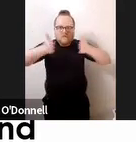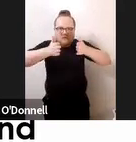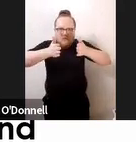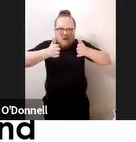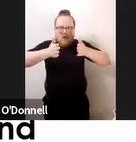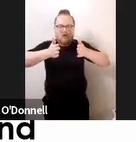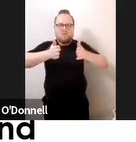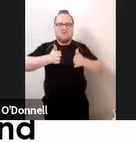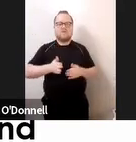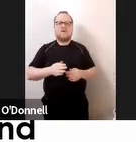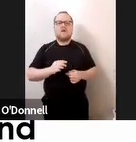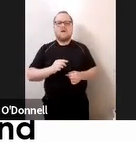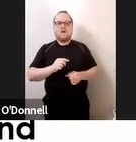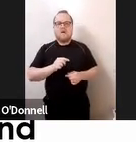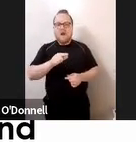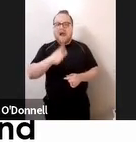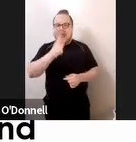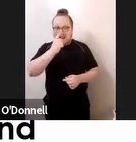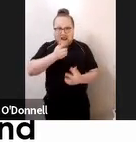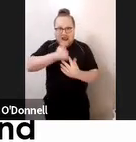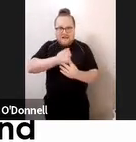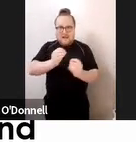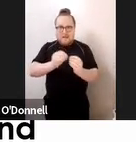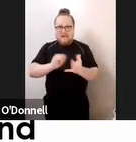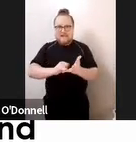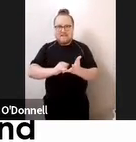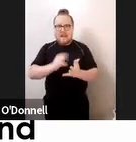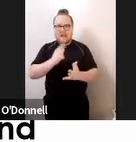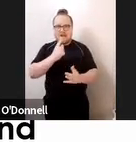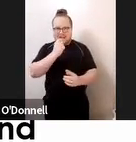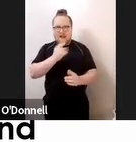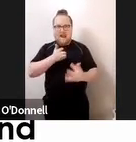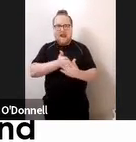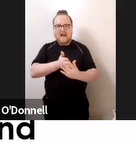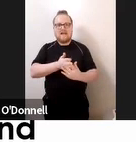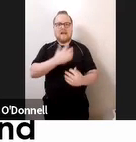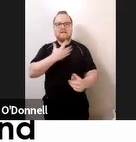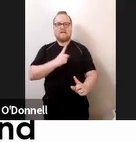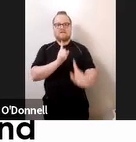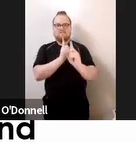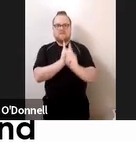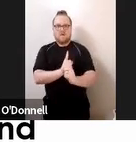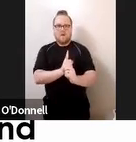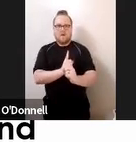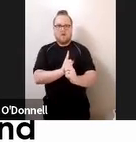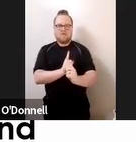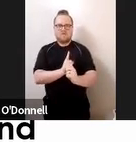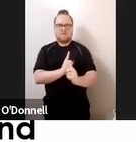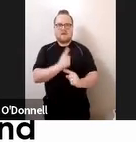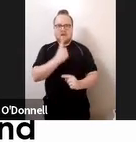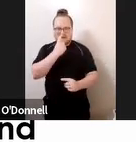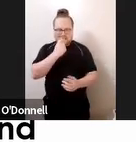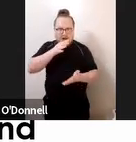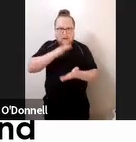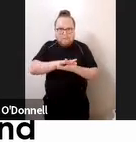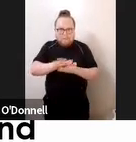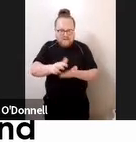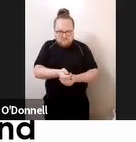when it is dark as he has difficulty mobilizing safely is matt deafblind